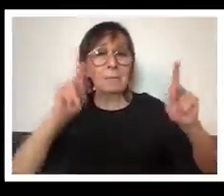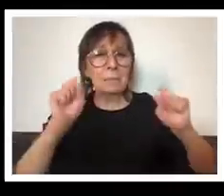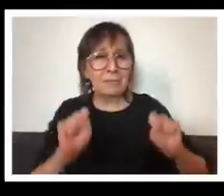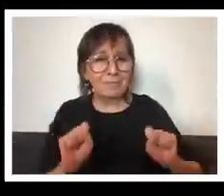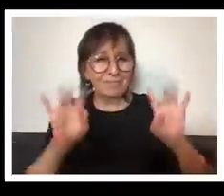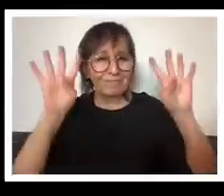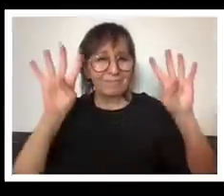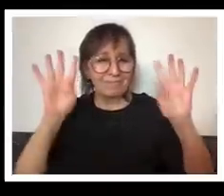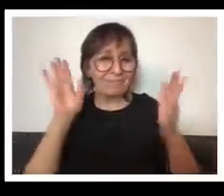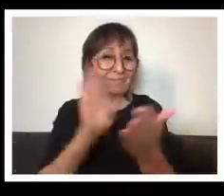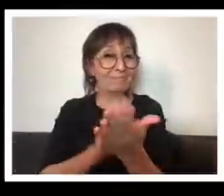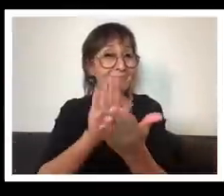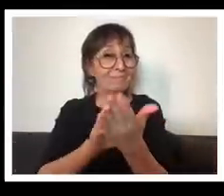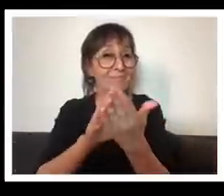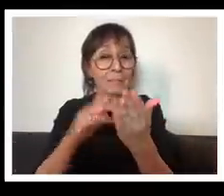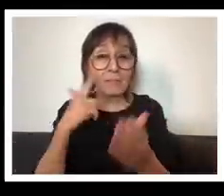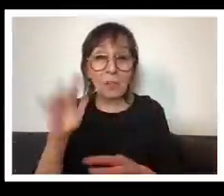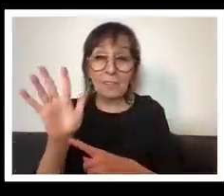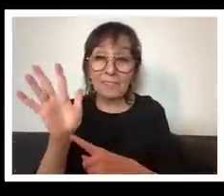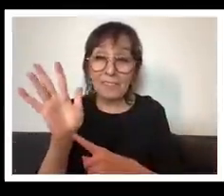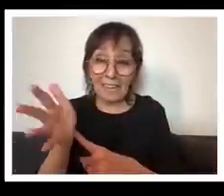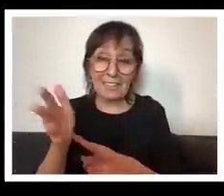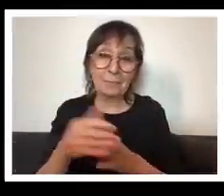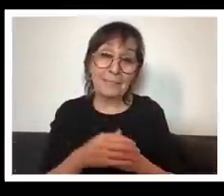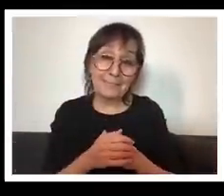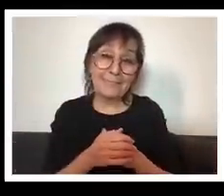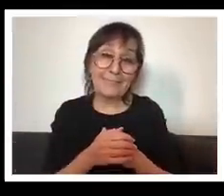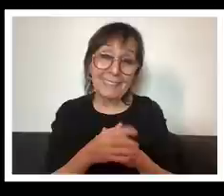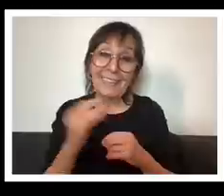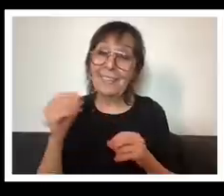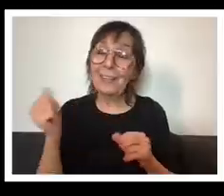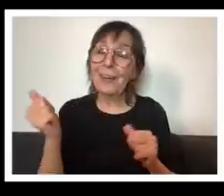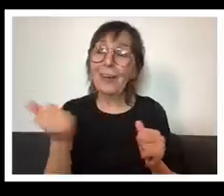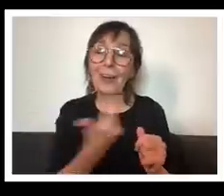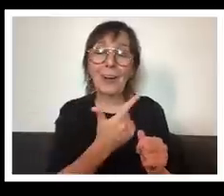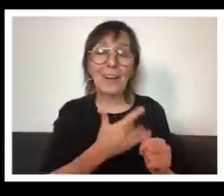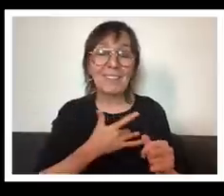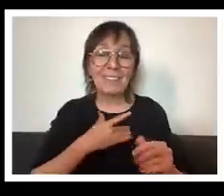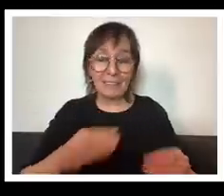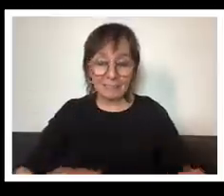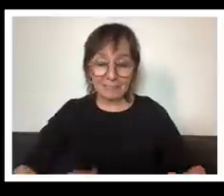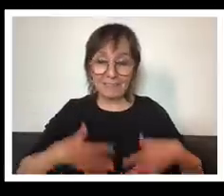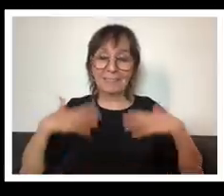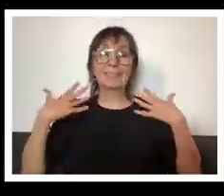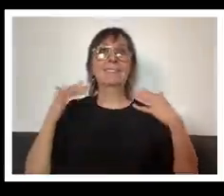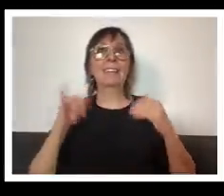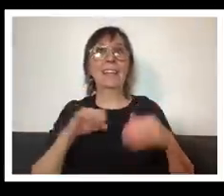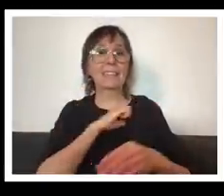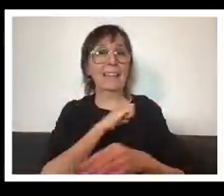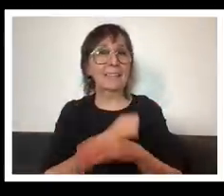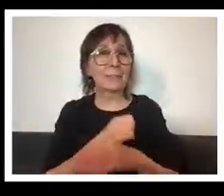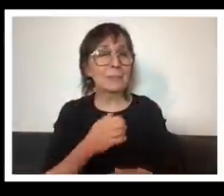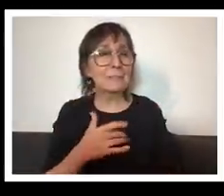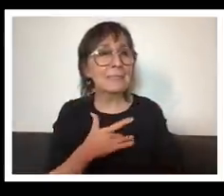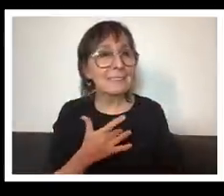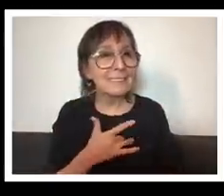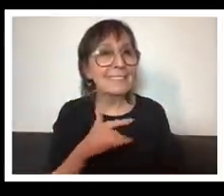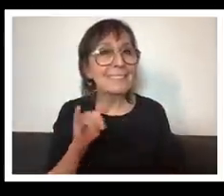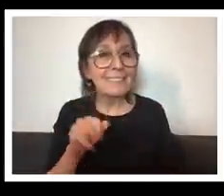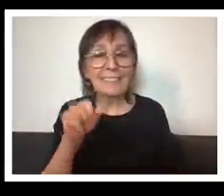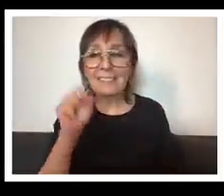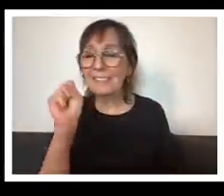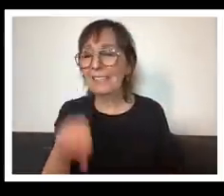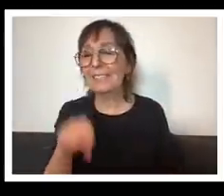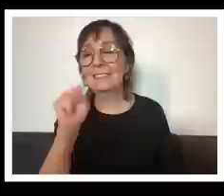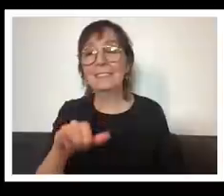ovation and um i think all of us felt the energy of that moment and the sense that somehow you know this story was